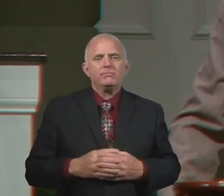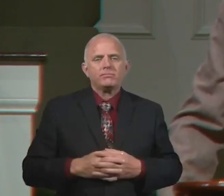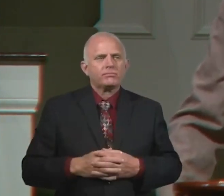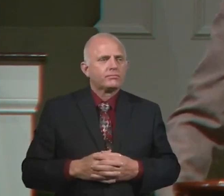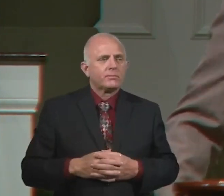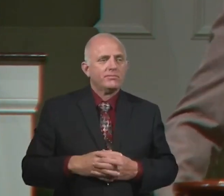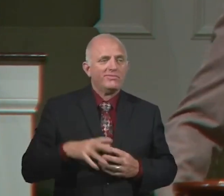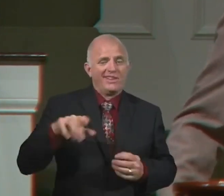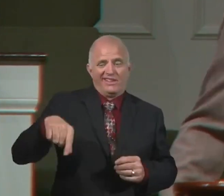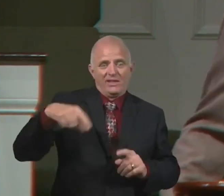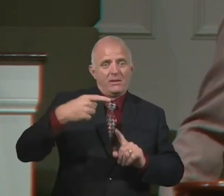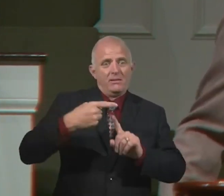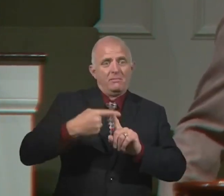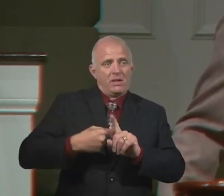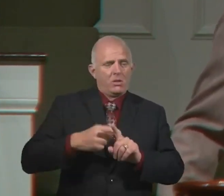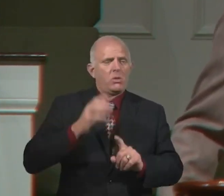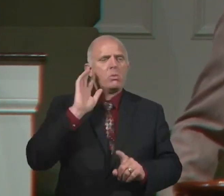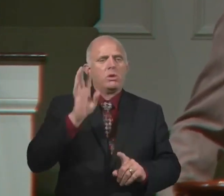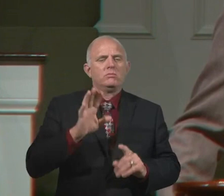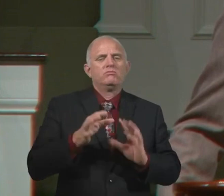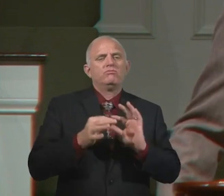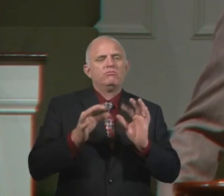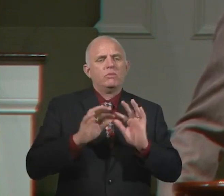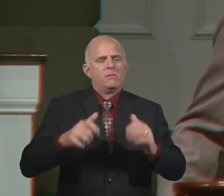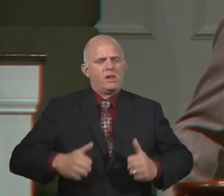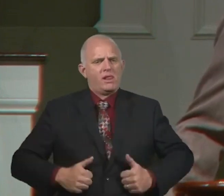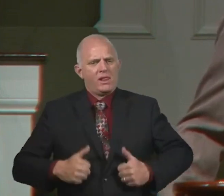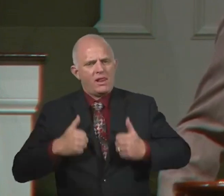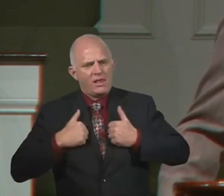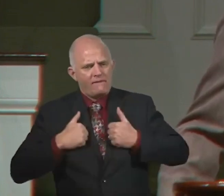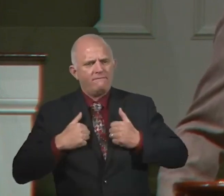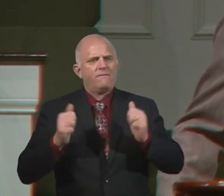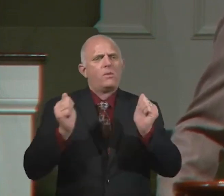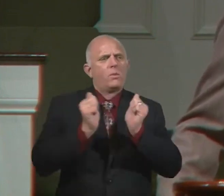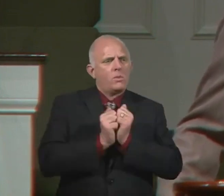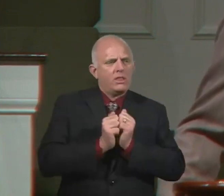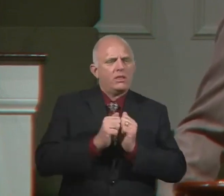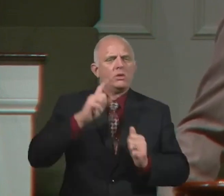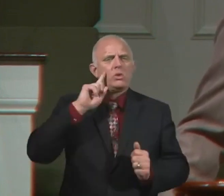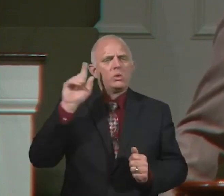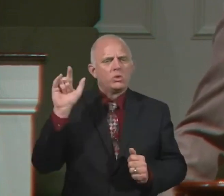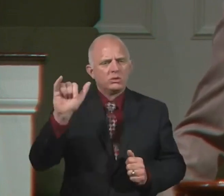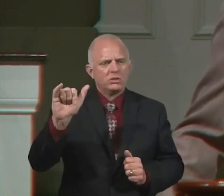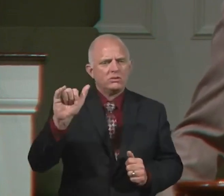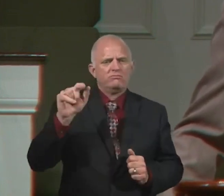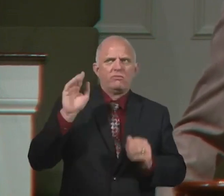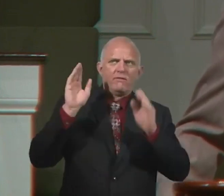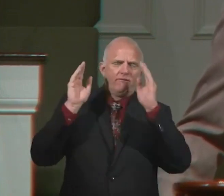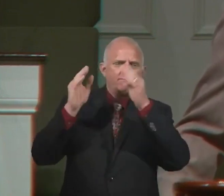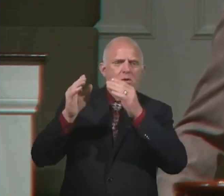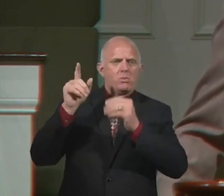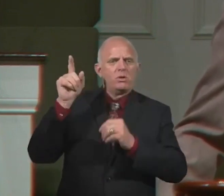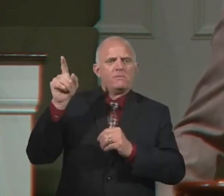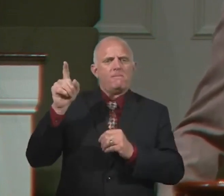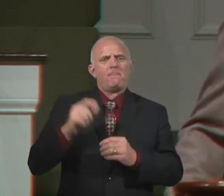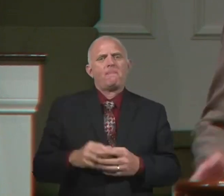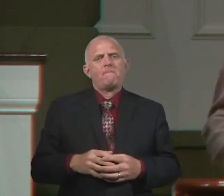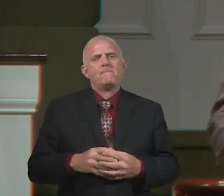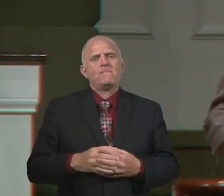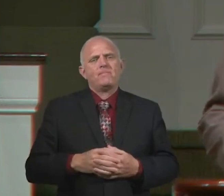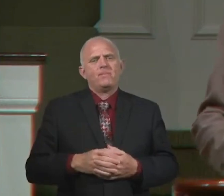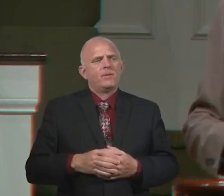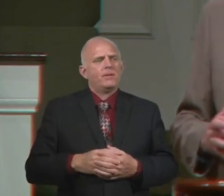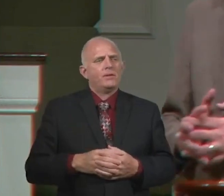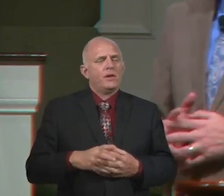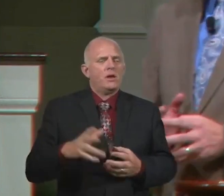living with Eternity in View. And we're trying to do something every day to live out with Eternity in View.